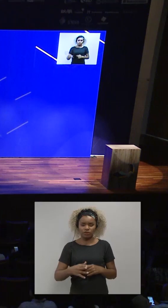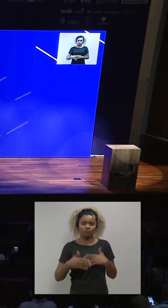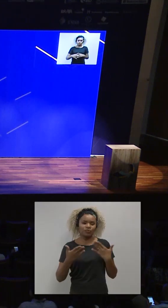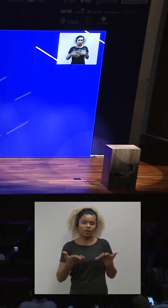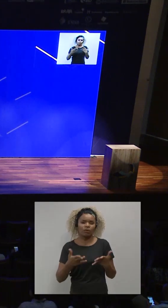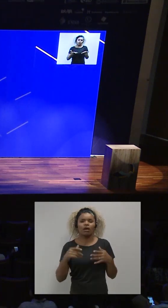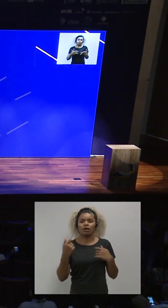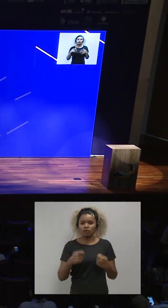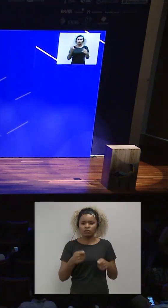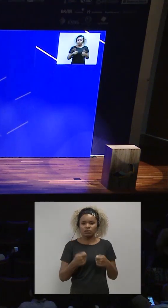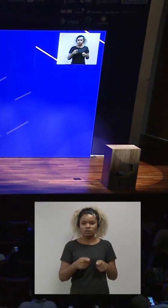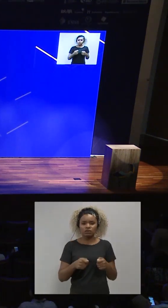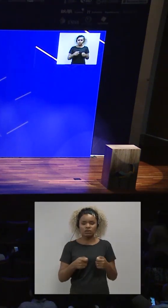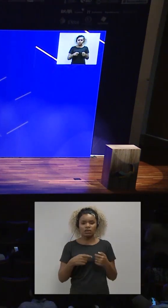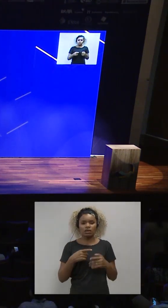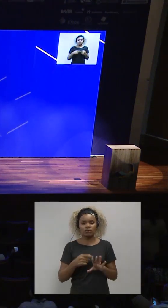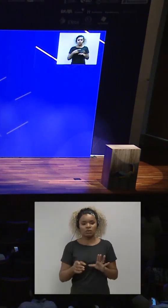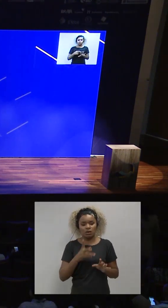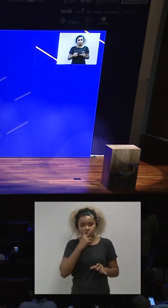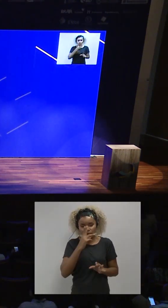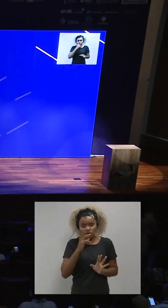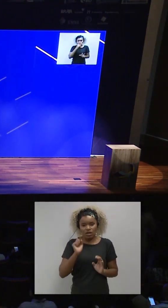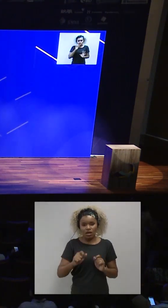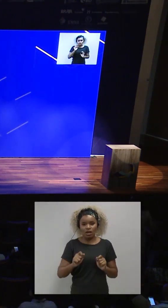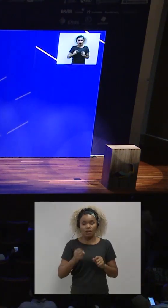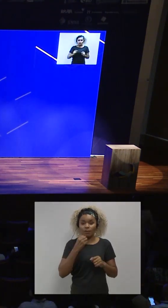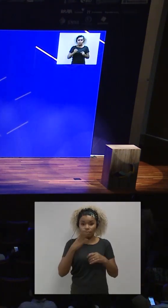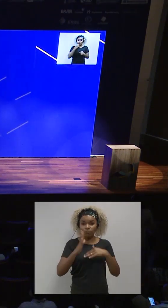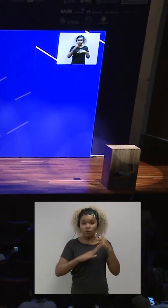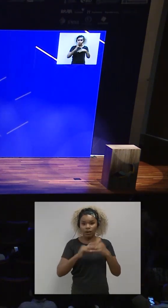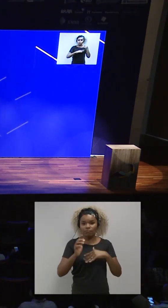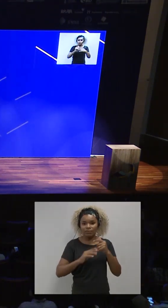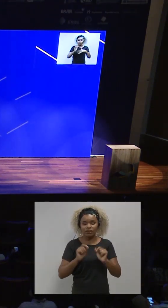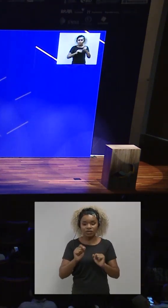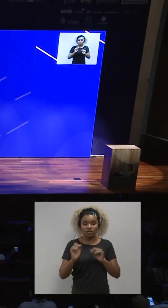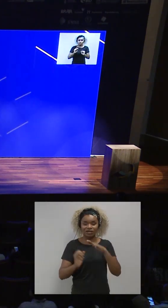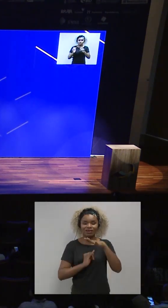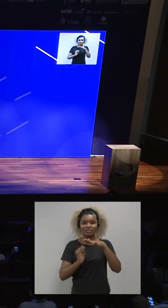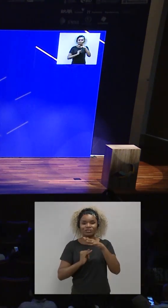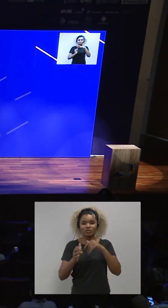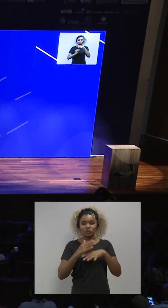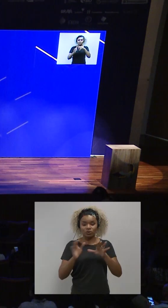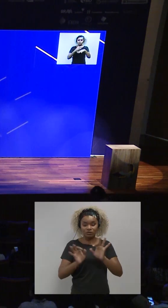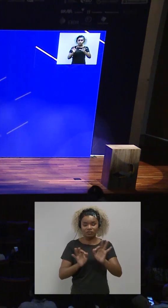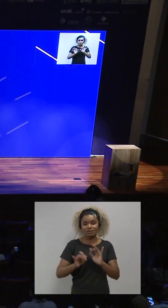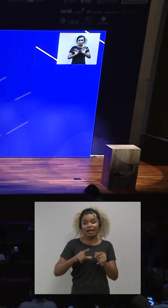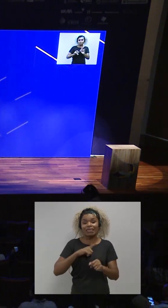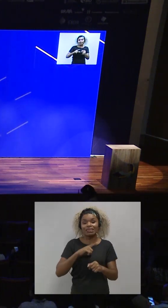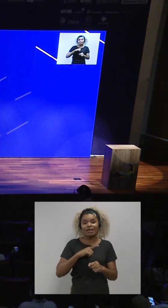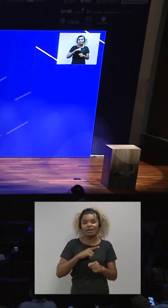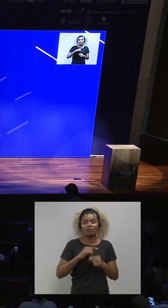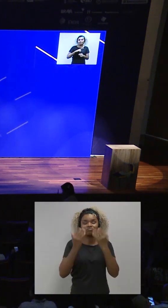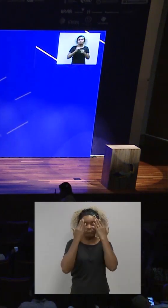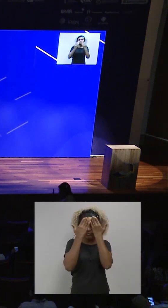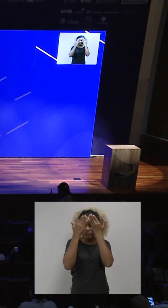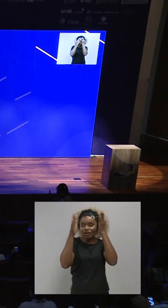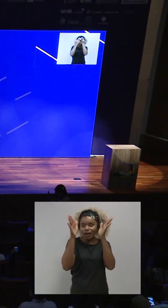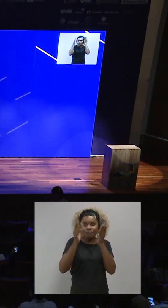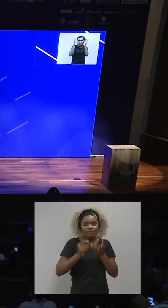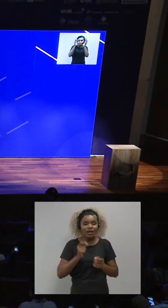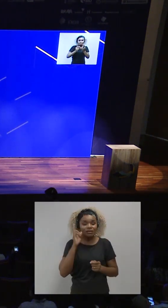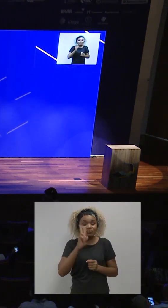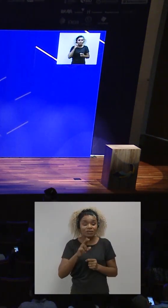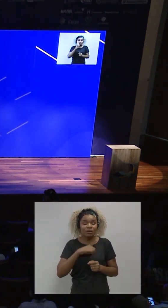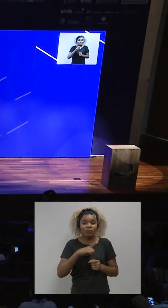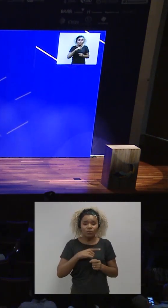ideas in terms of innovation. In this sense, it's necessary to understand that it's a good practice that the institutions and the organizations are